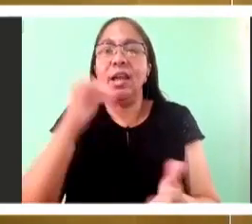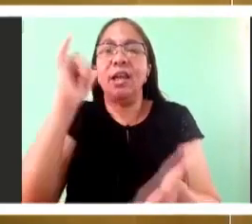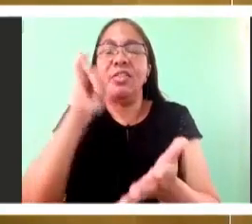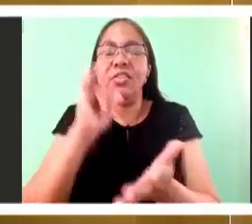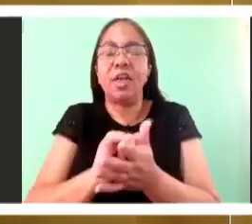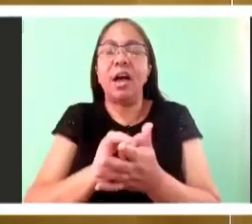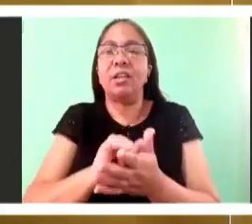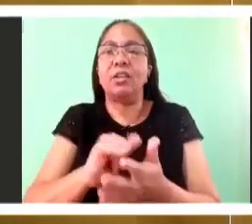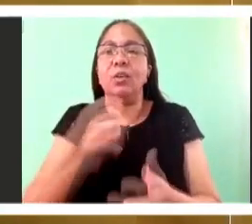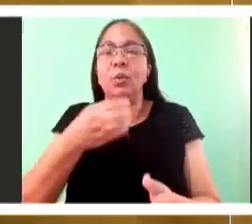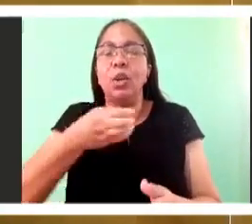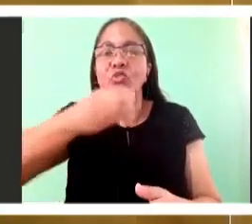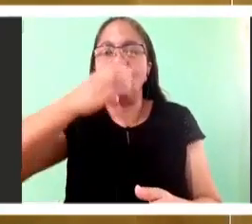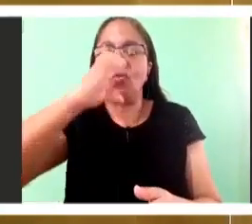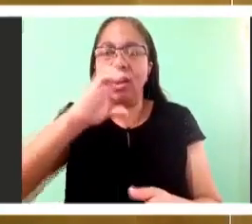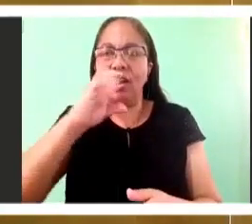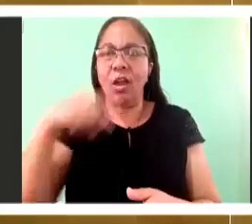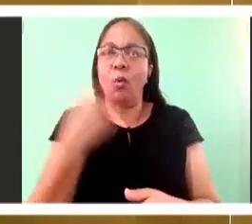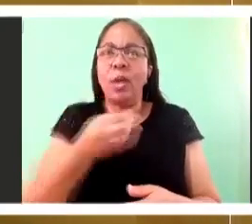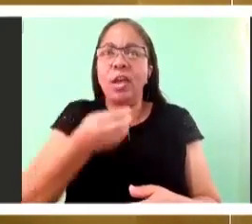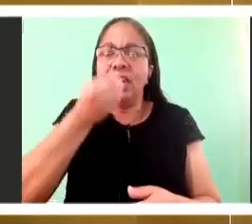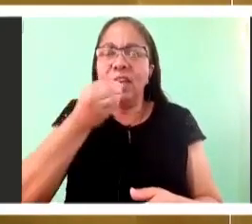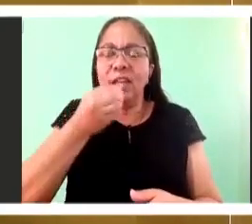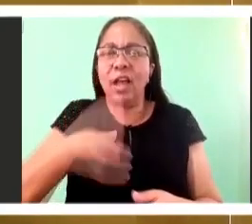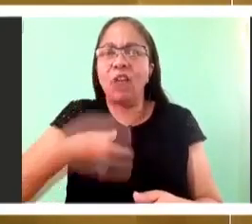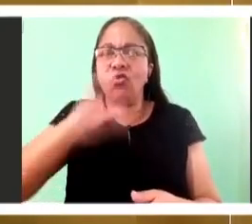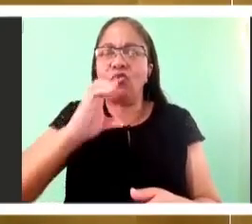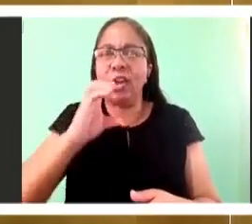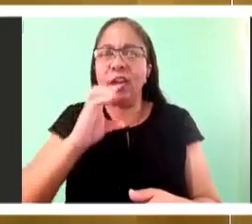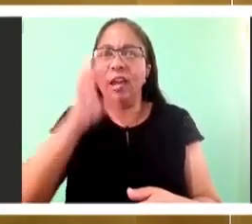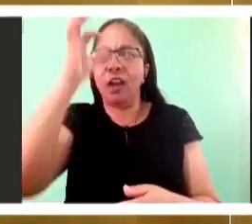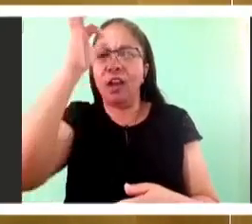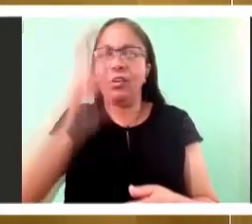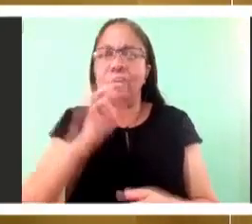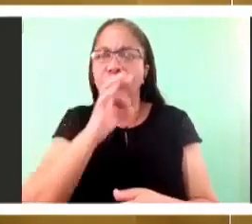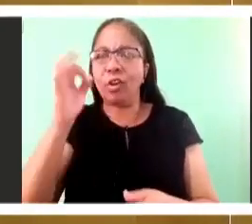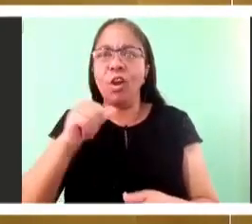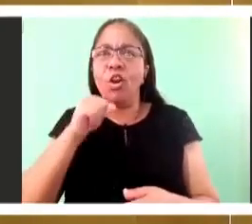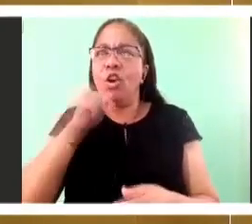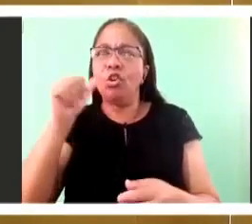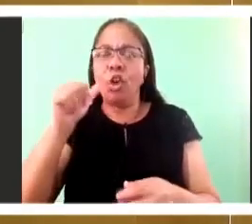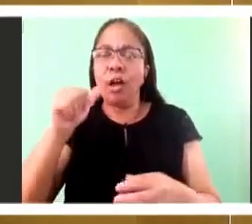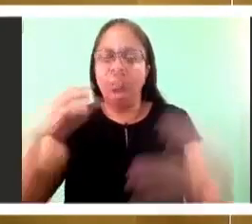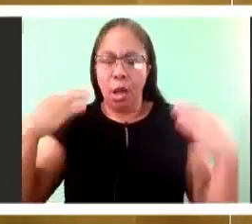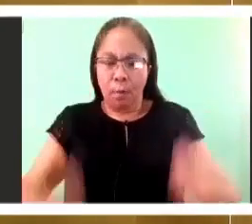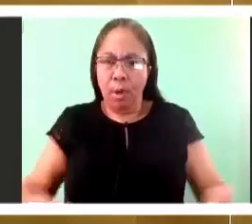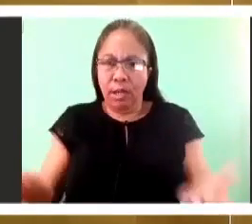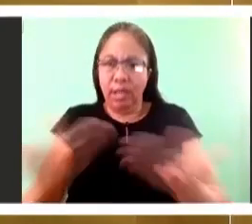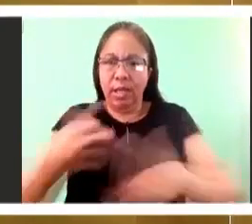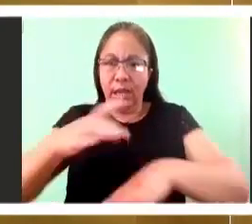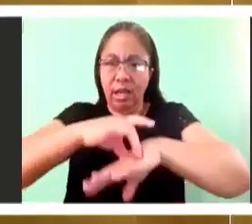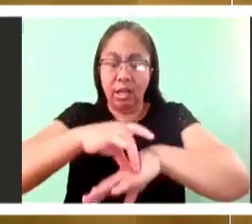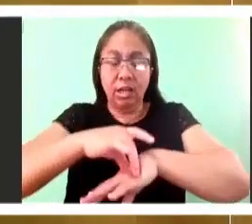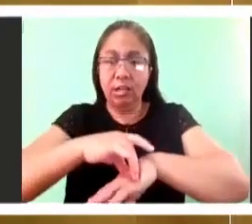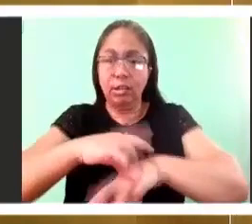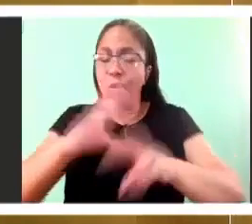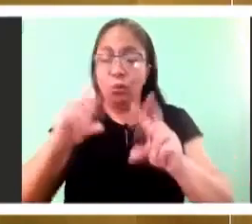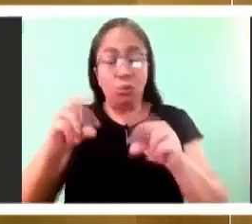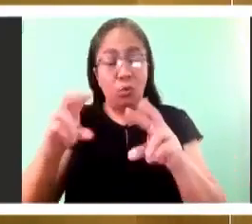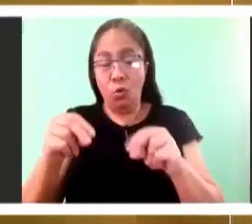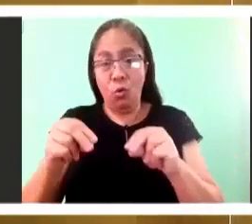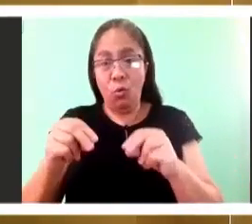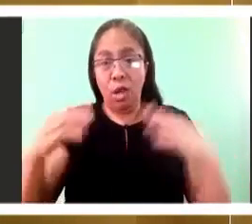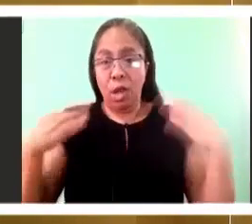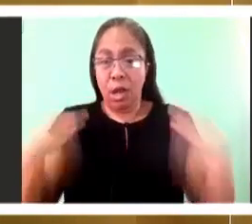we've seen crucified. It is this transformed body that somehow is